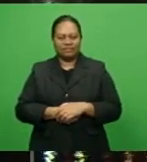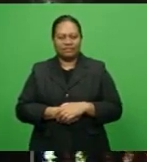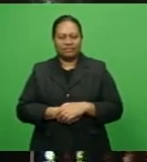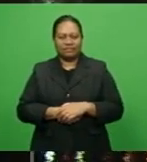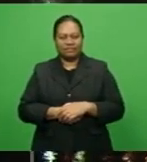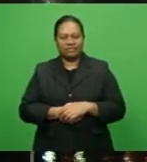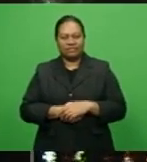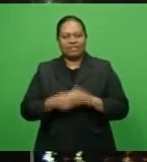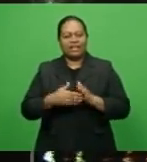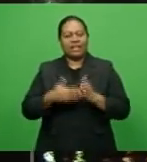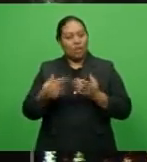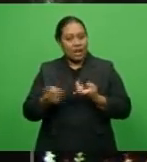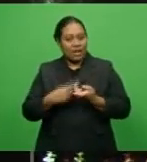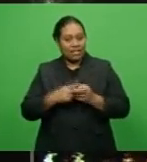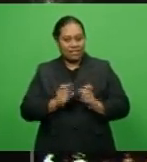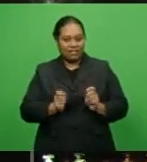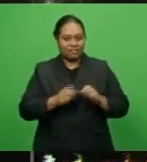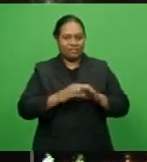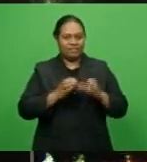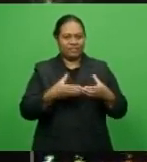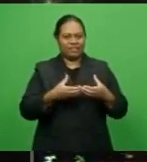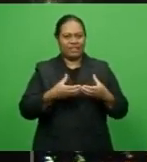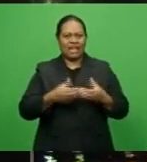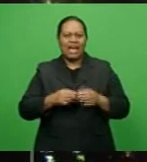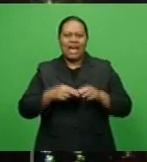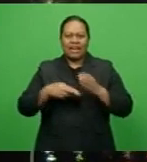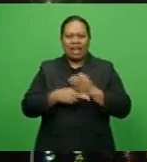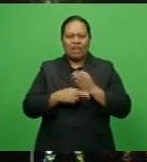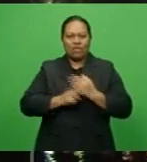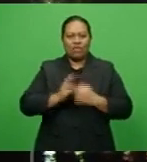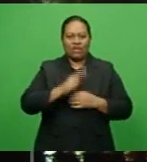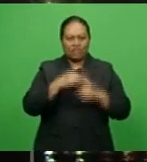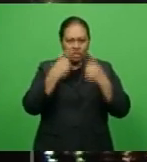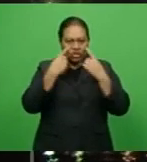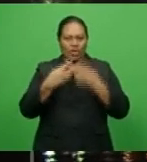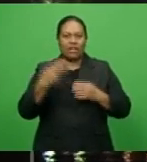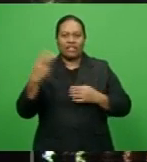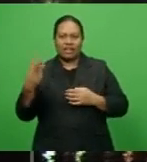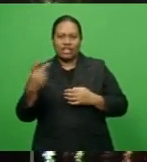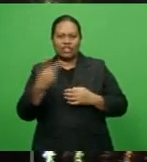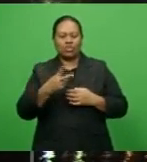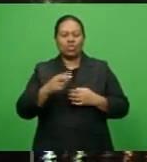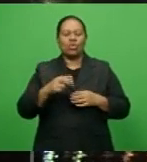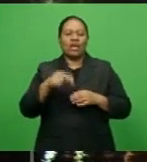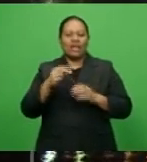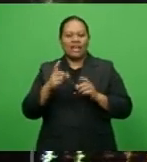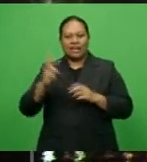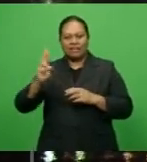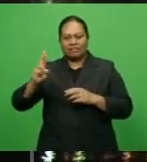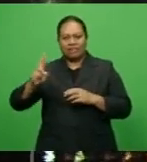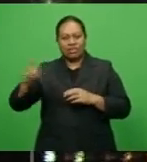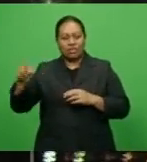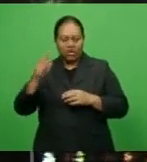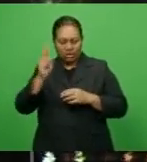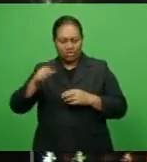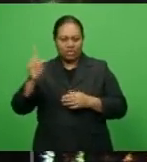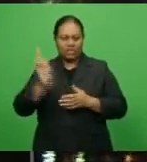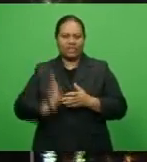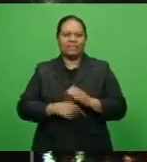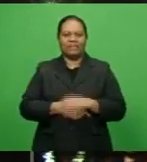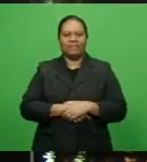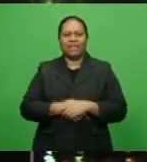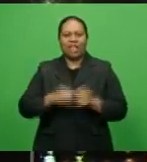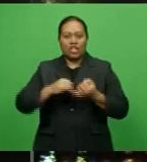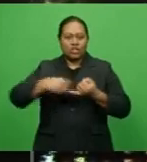Meanwhile in another match Navor registered its first win against Naseenu 3-2 at Rathavakambao Park. The Suba football team